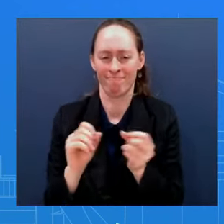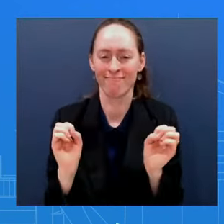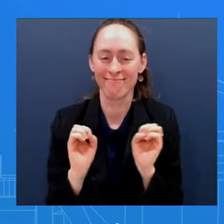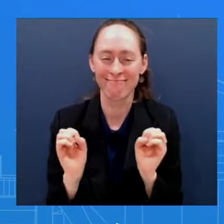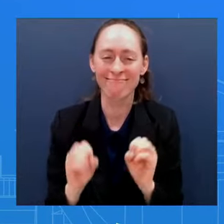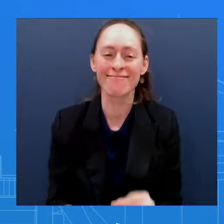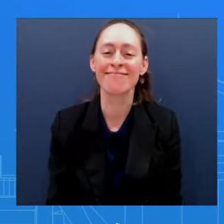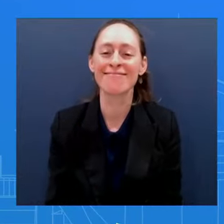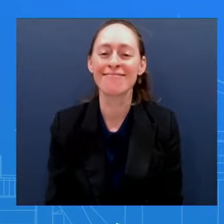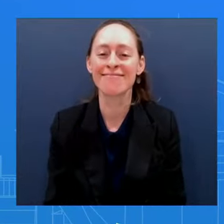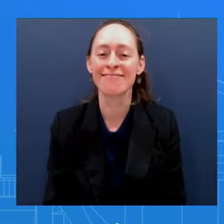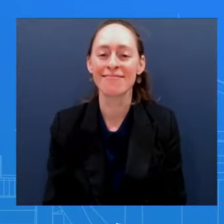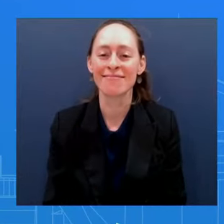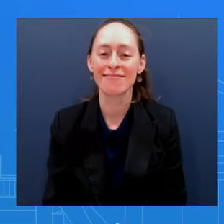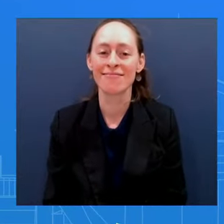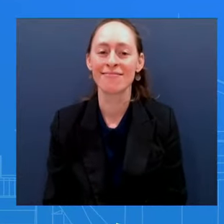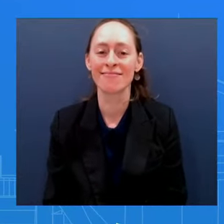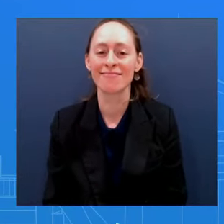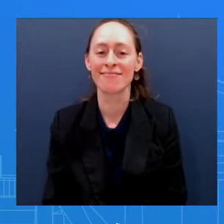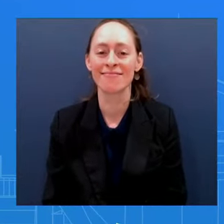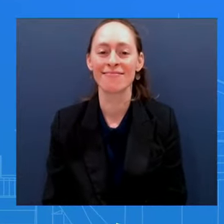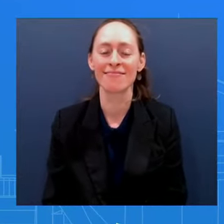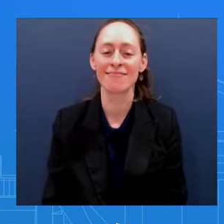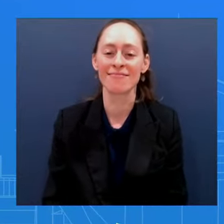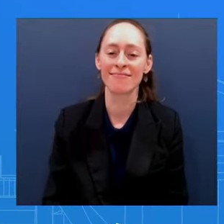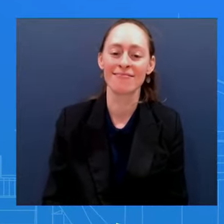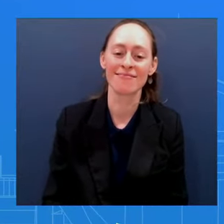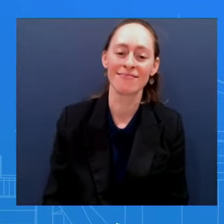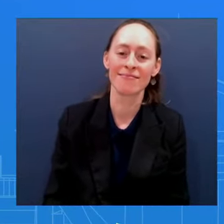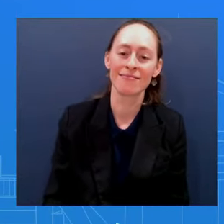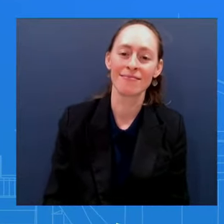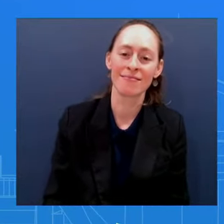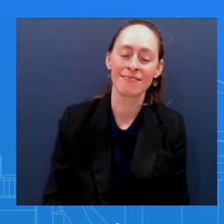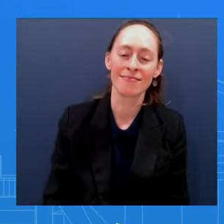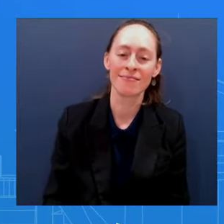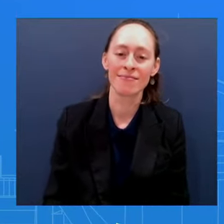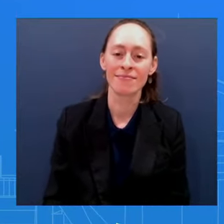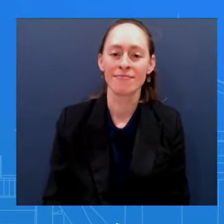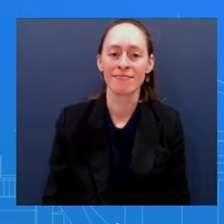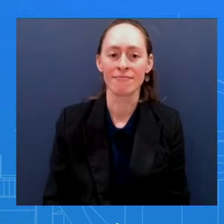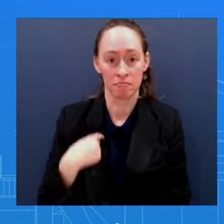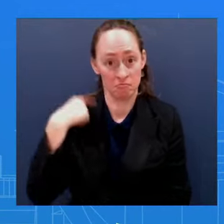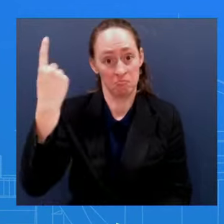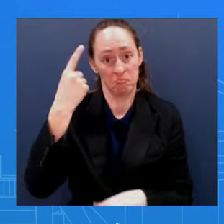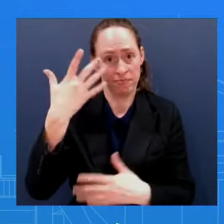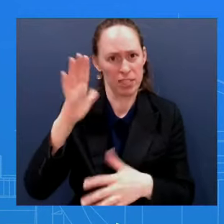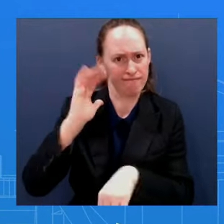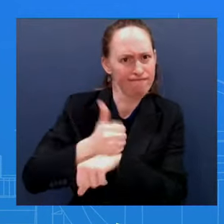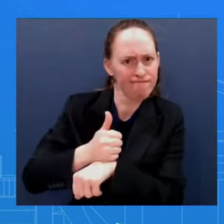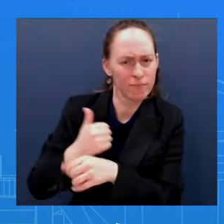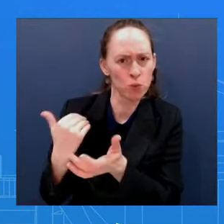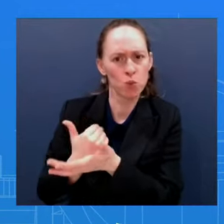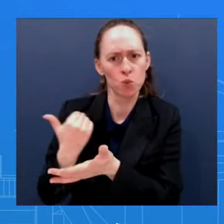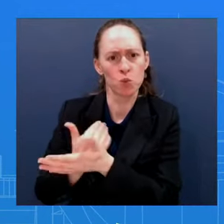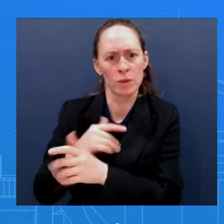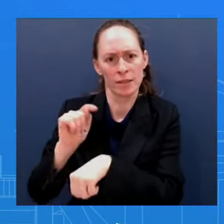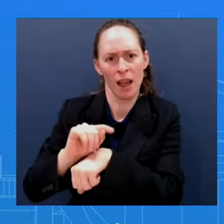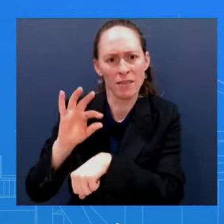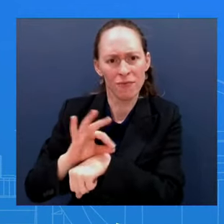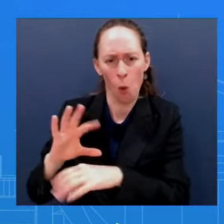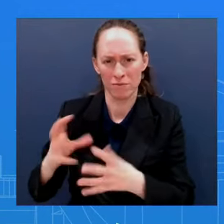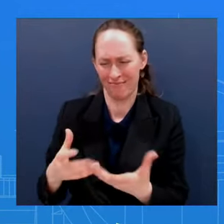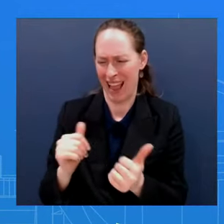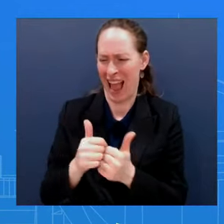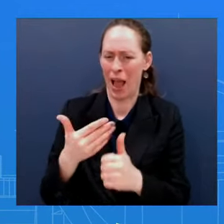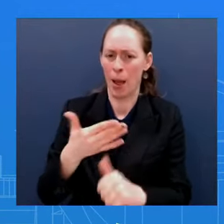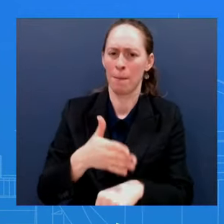change policies around the handling of classified information In a presidential transition Do you have any updates on when the President will create